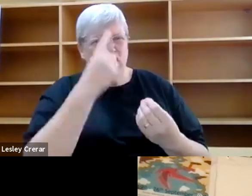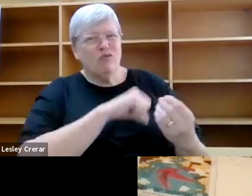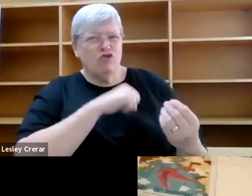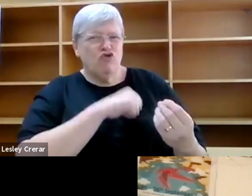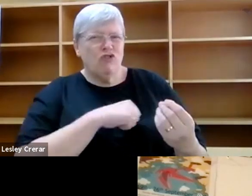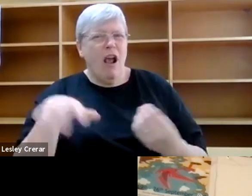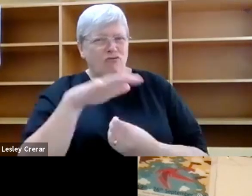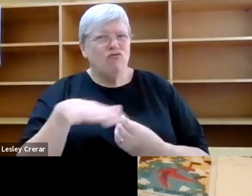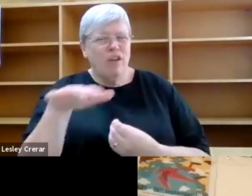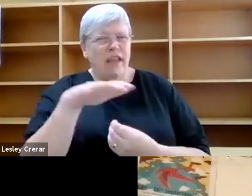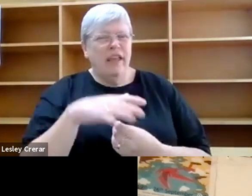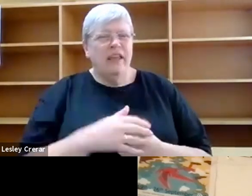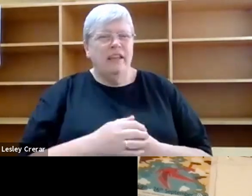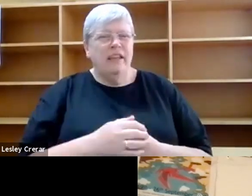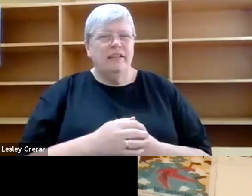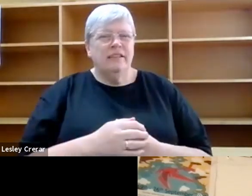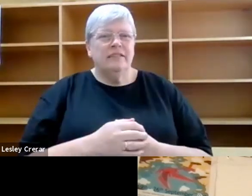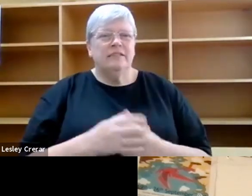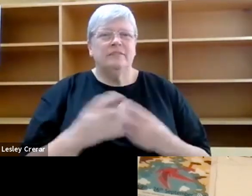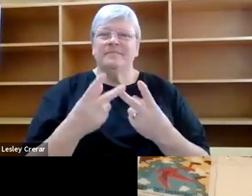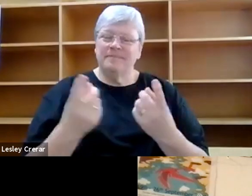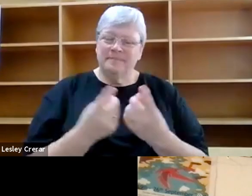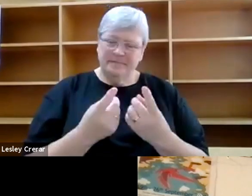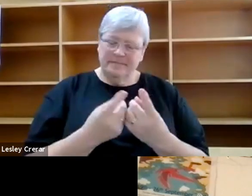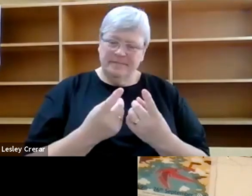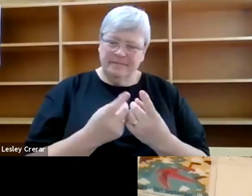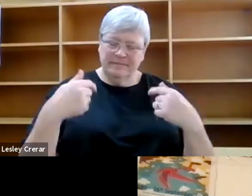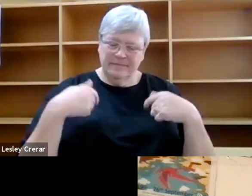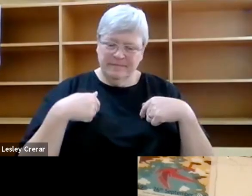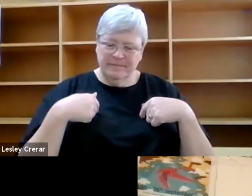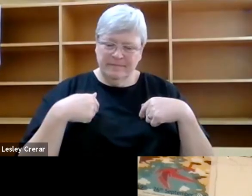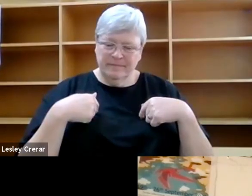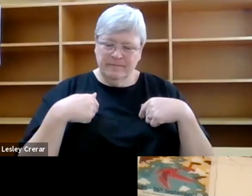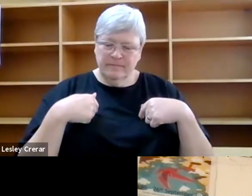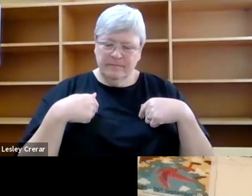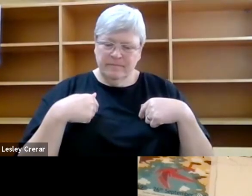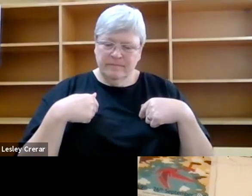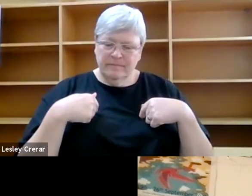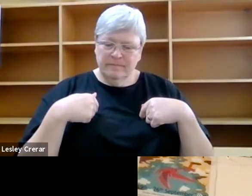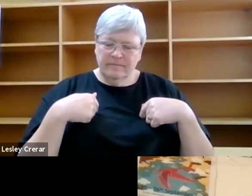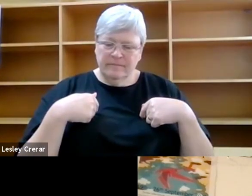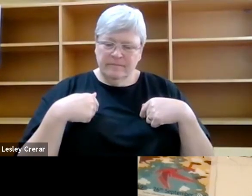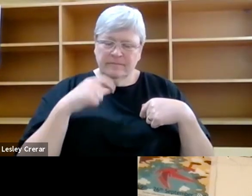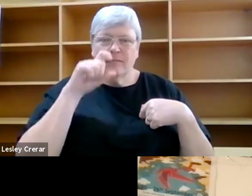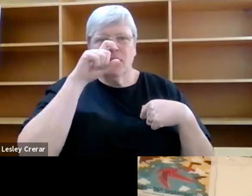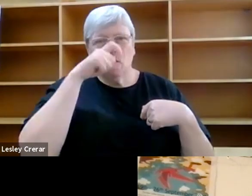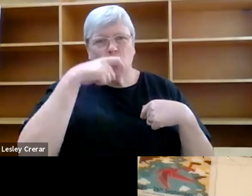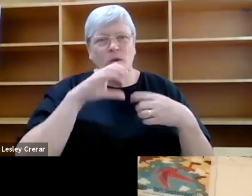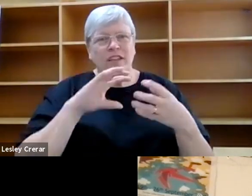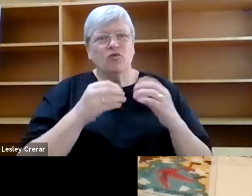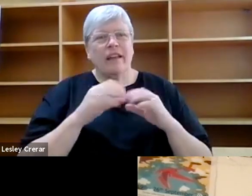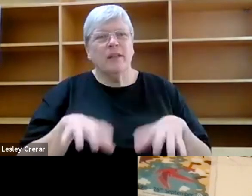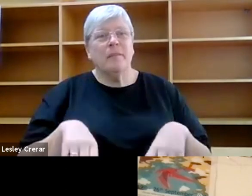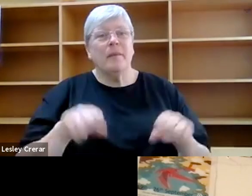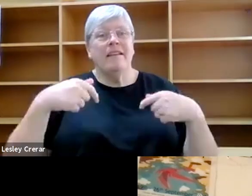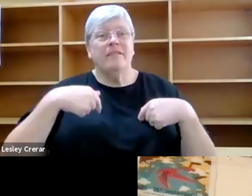And I think the other thing about it for me is that witchcraft, which began for me in